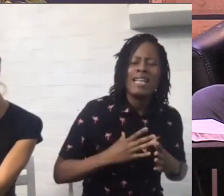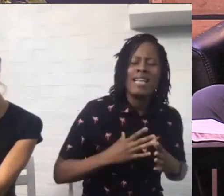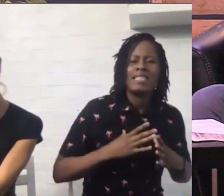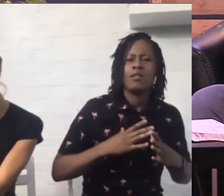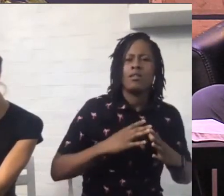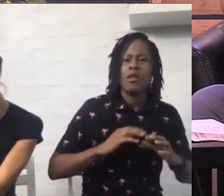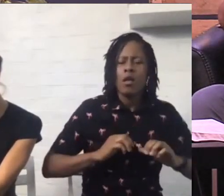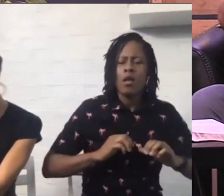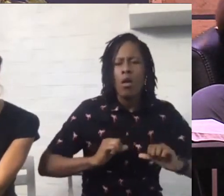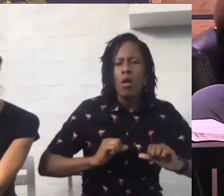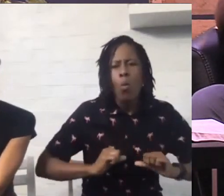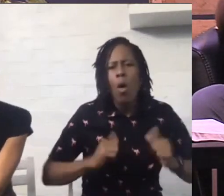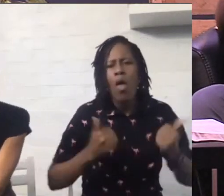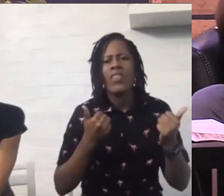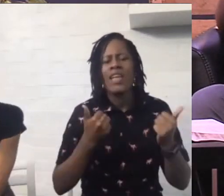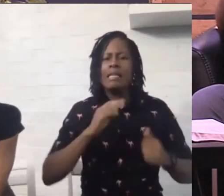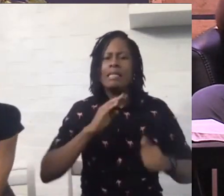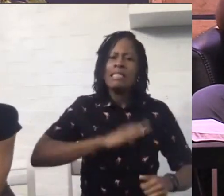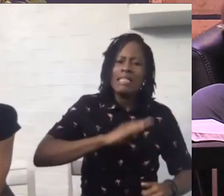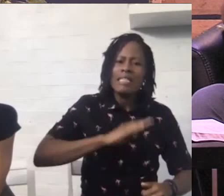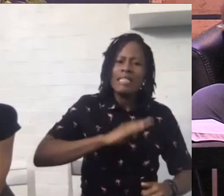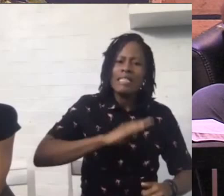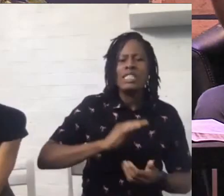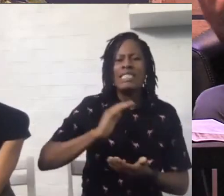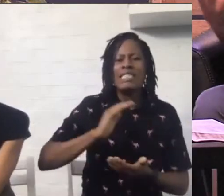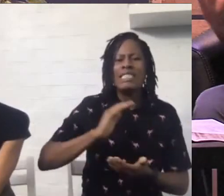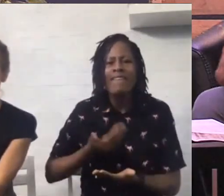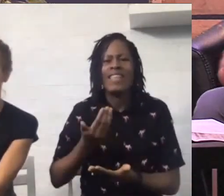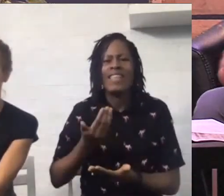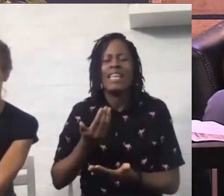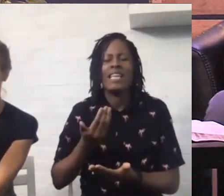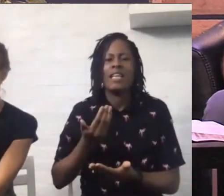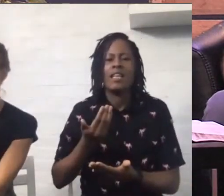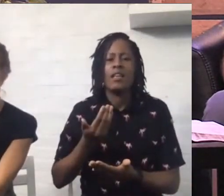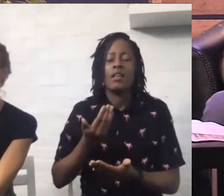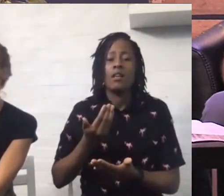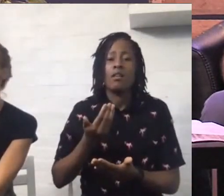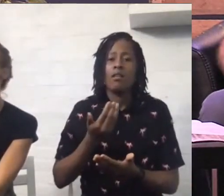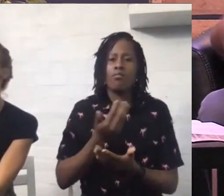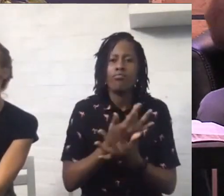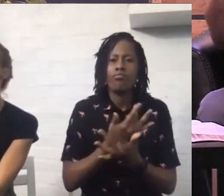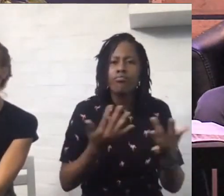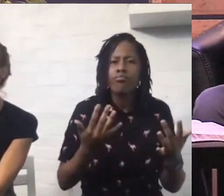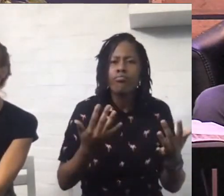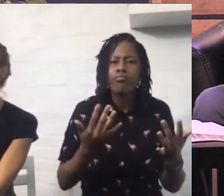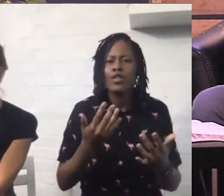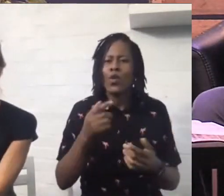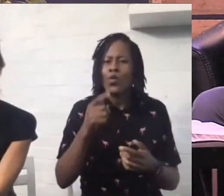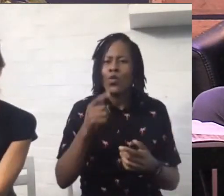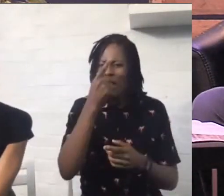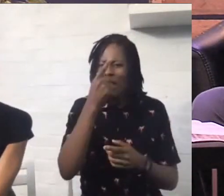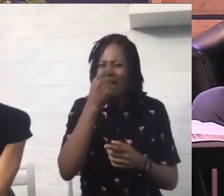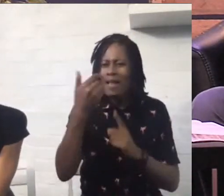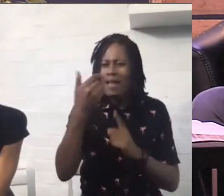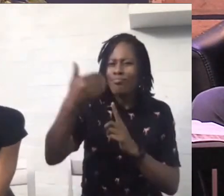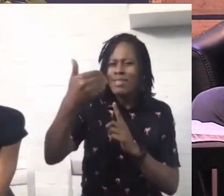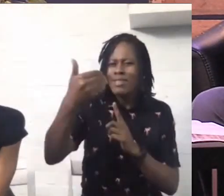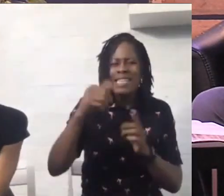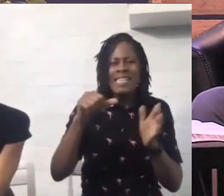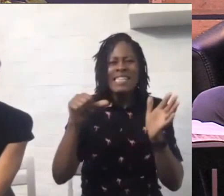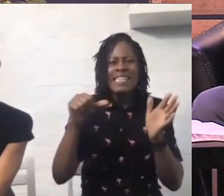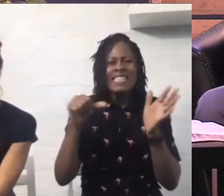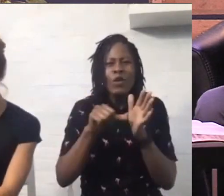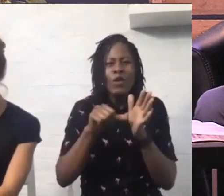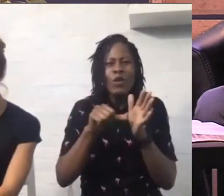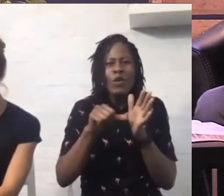safety. Can you see that we struggle to translate it? Sometimes it's just better to use the word, isn't it?